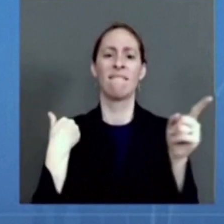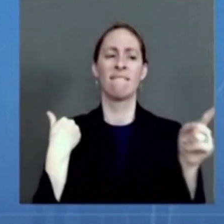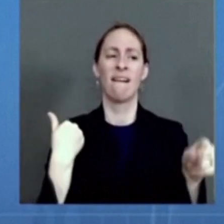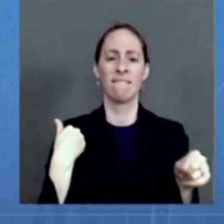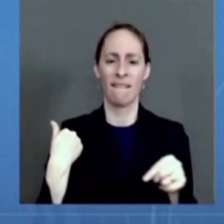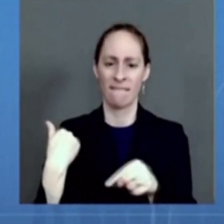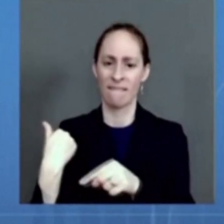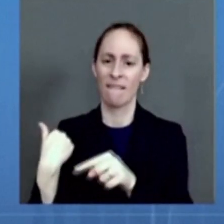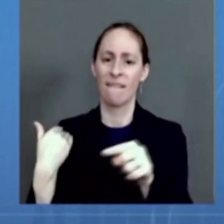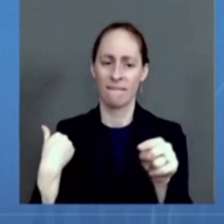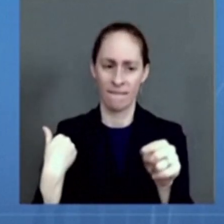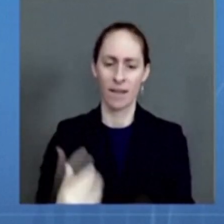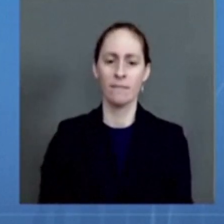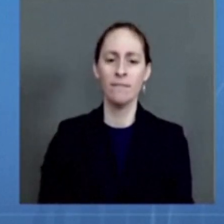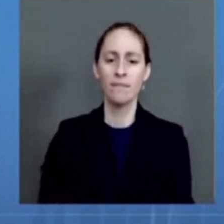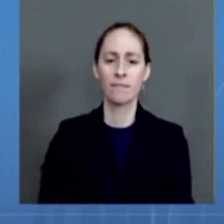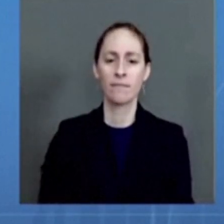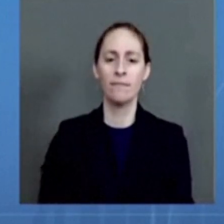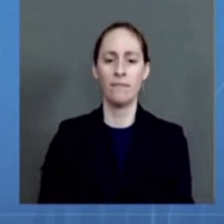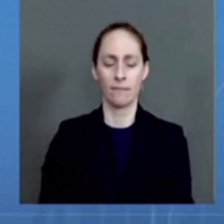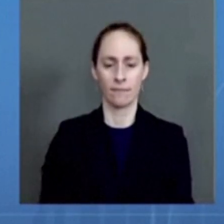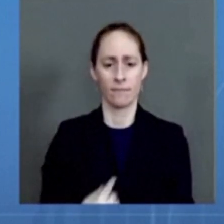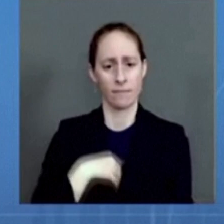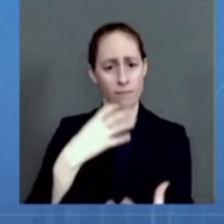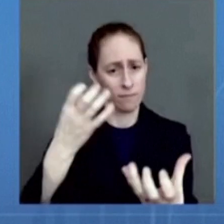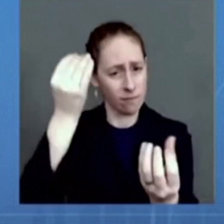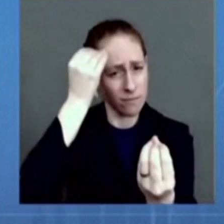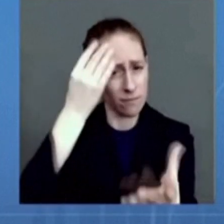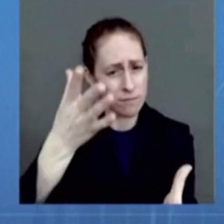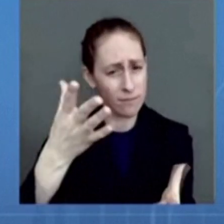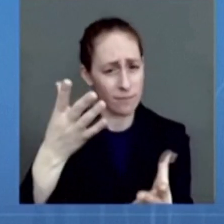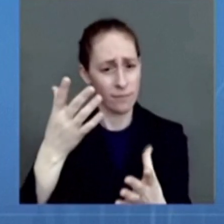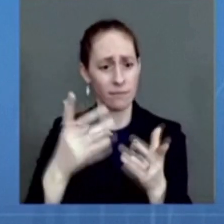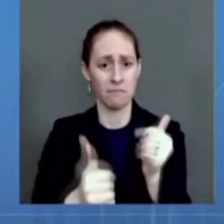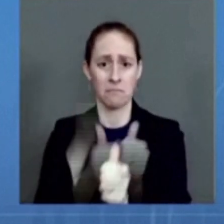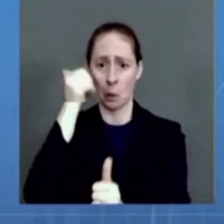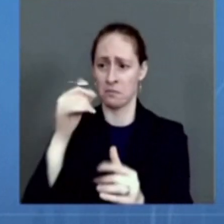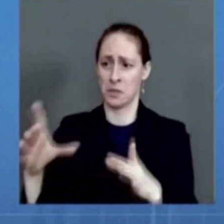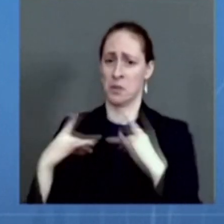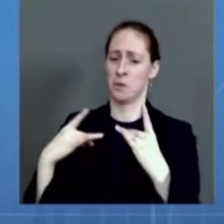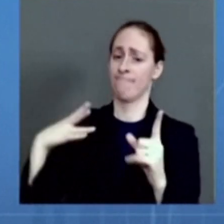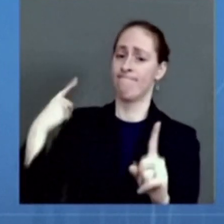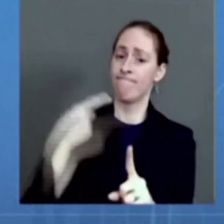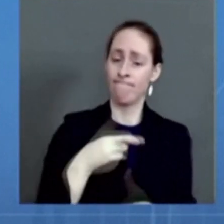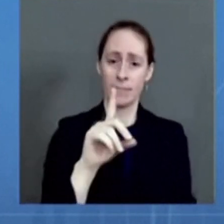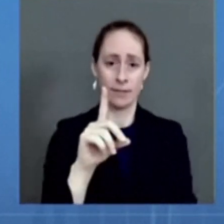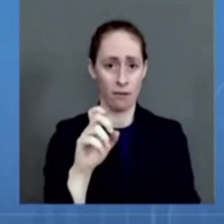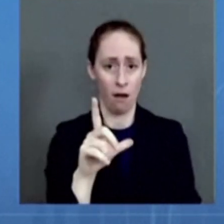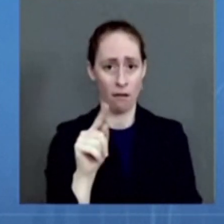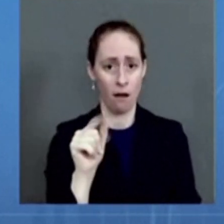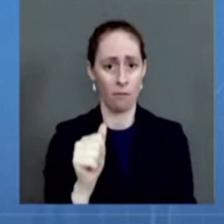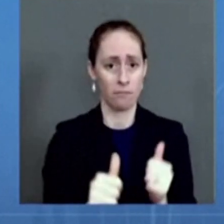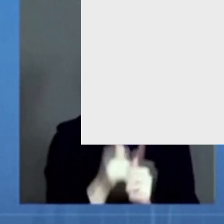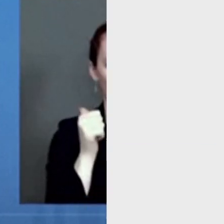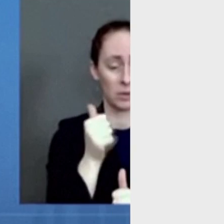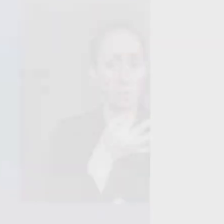Omicron is increasing rapidly, and we expect it to become the dominant strain in the United States, as it has in other countries